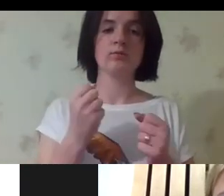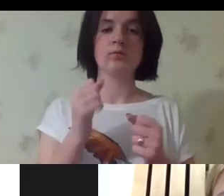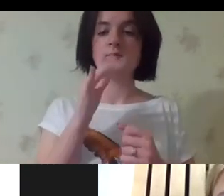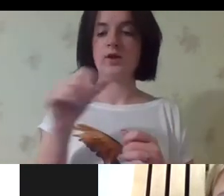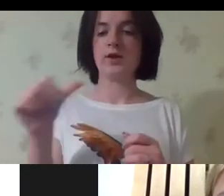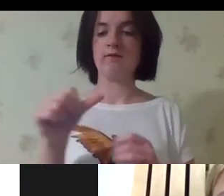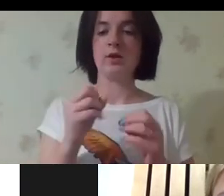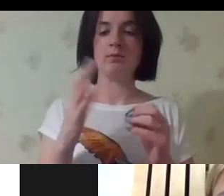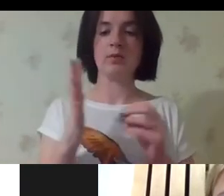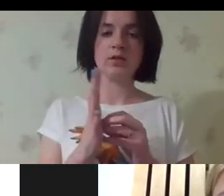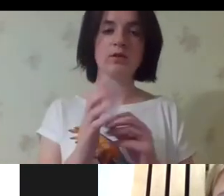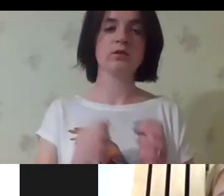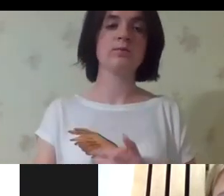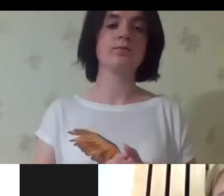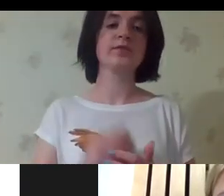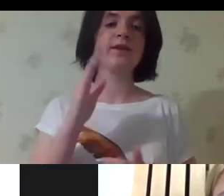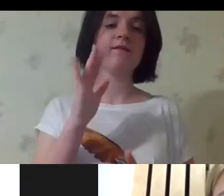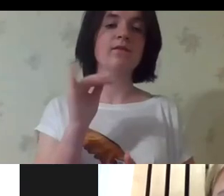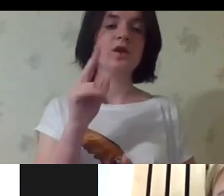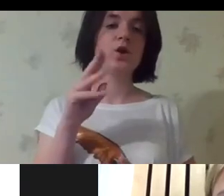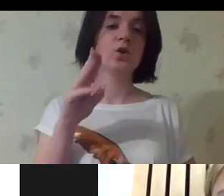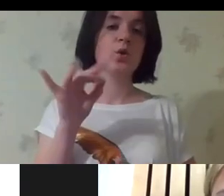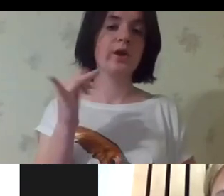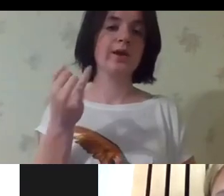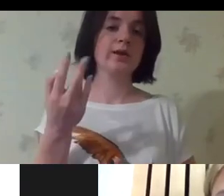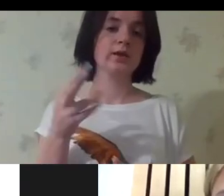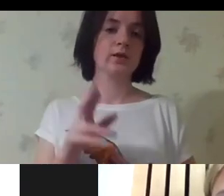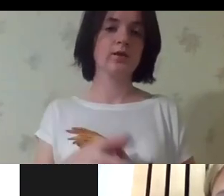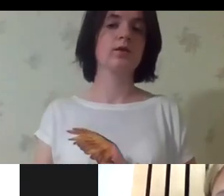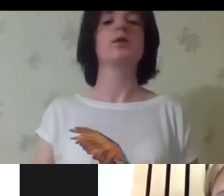on the chat. I suggest we take another 15 minutes.